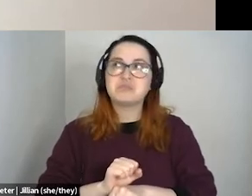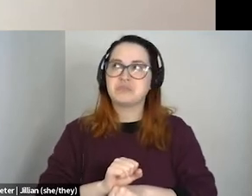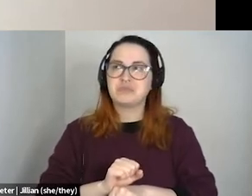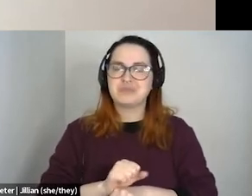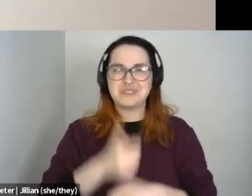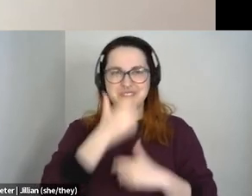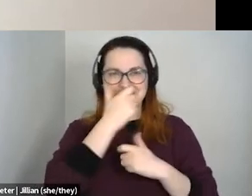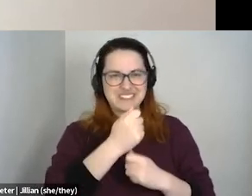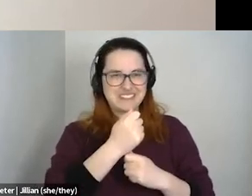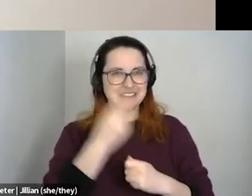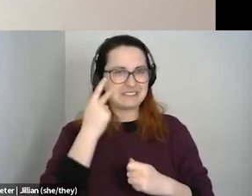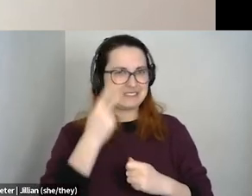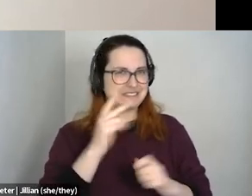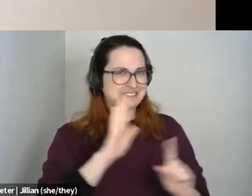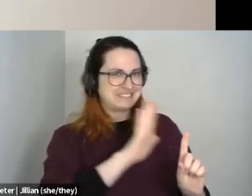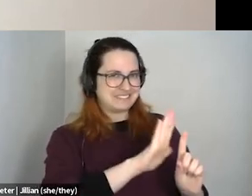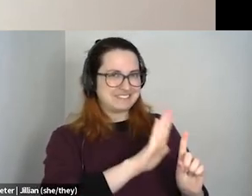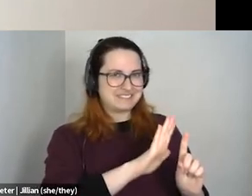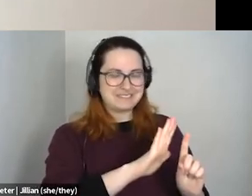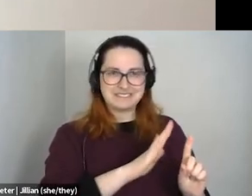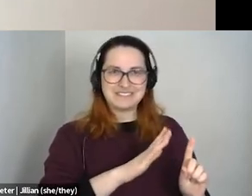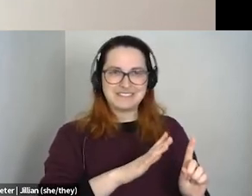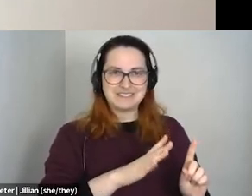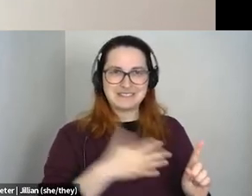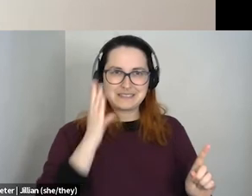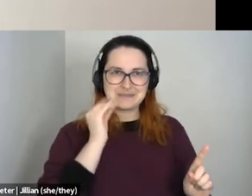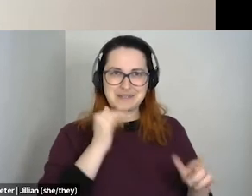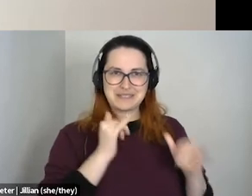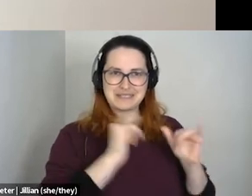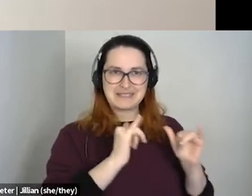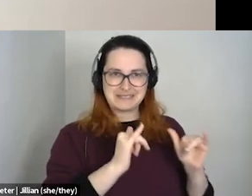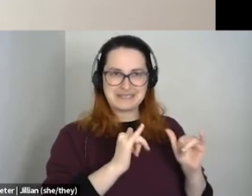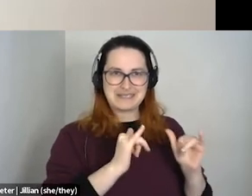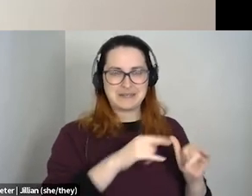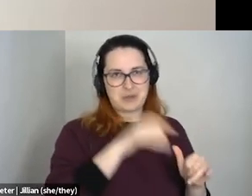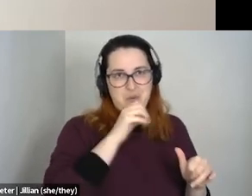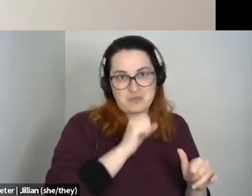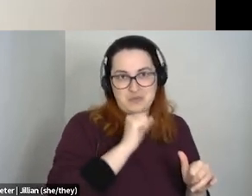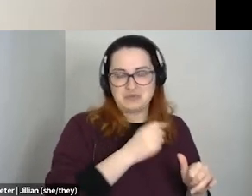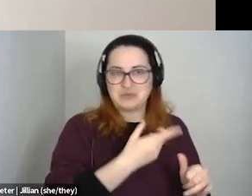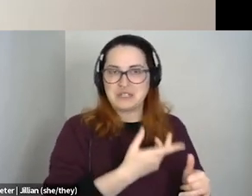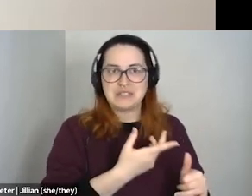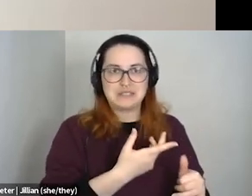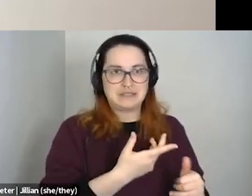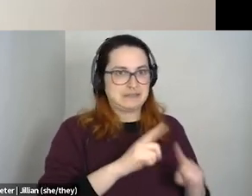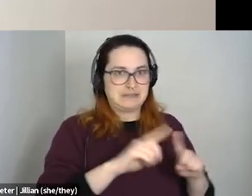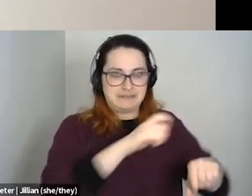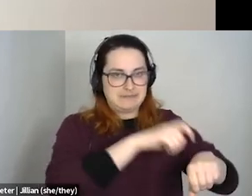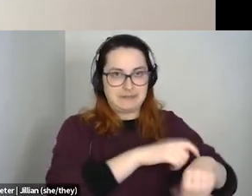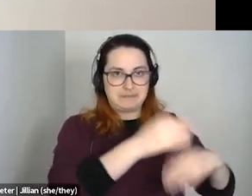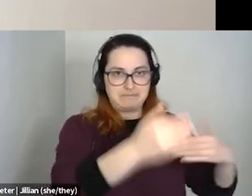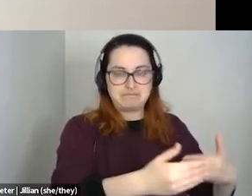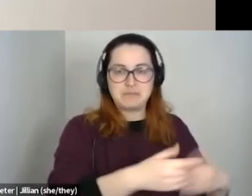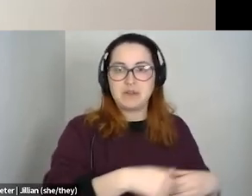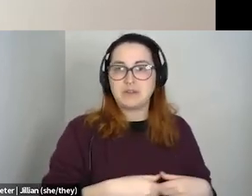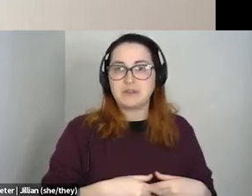hear that that, that was true for, for older folks here who, you know, grew up queer and in a different time. And I think, you know, I've